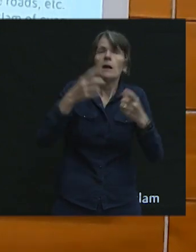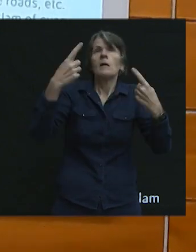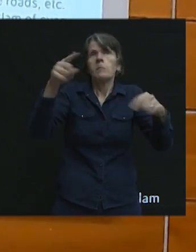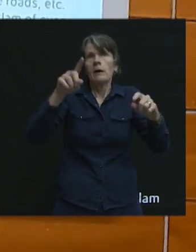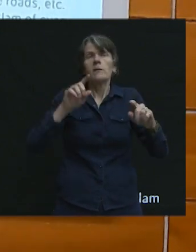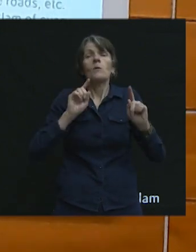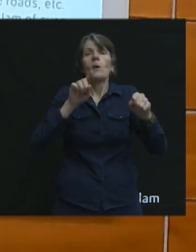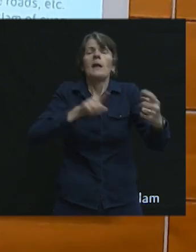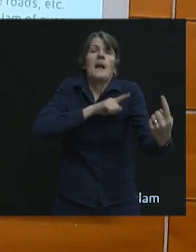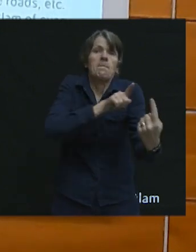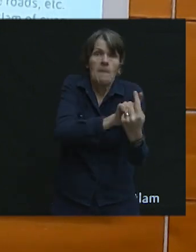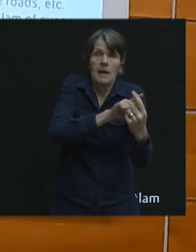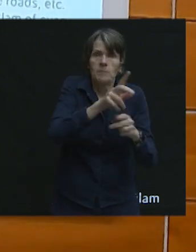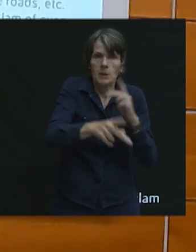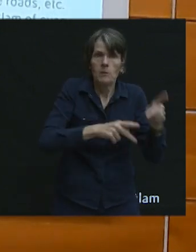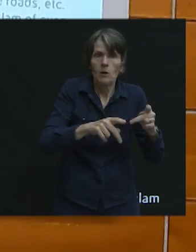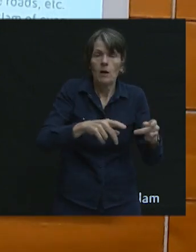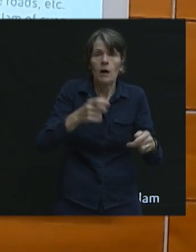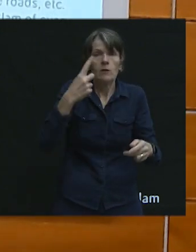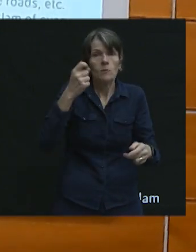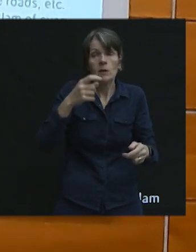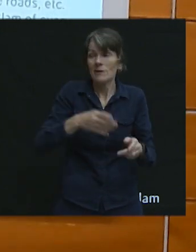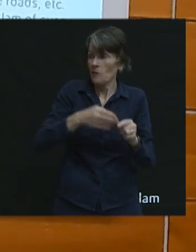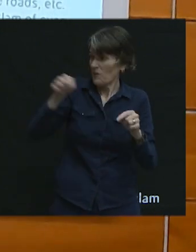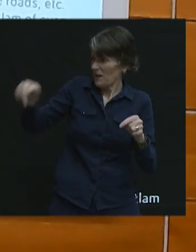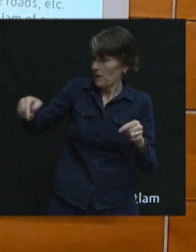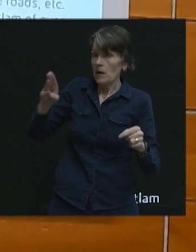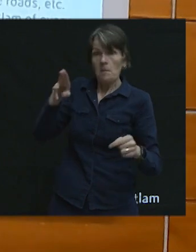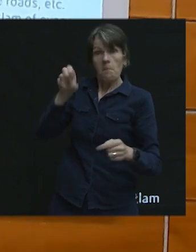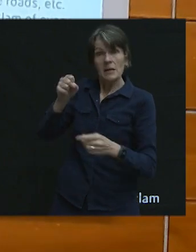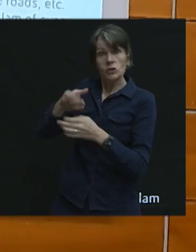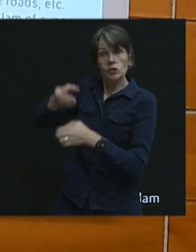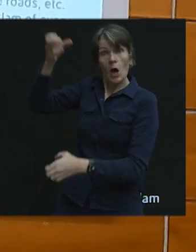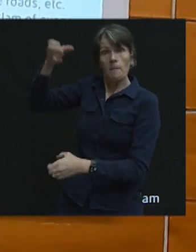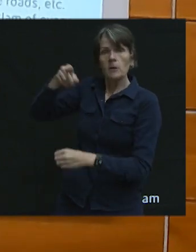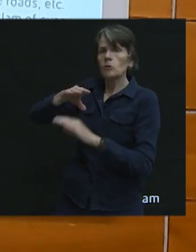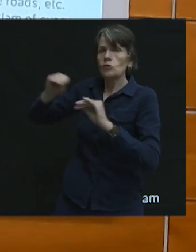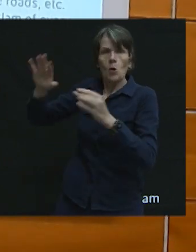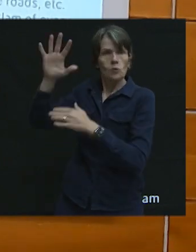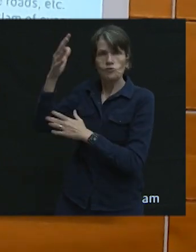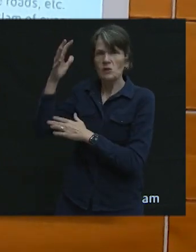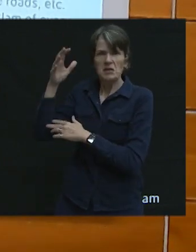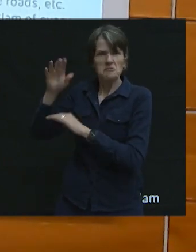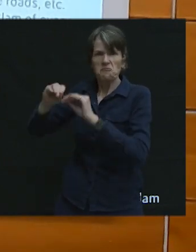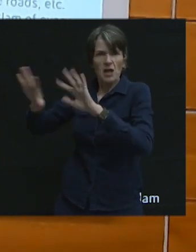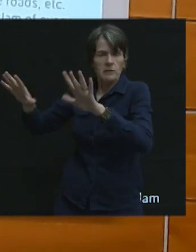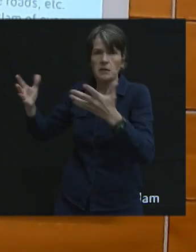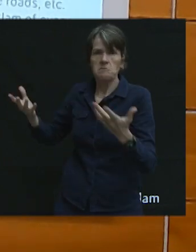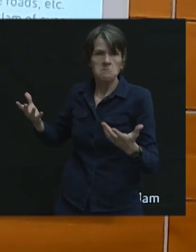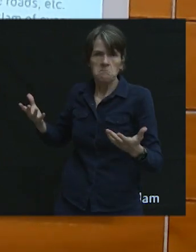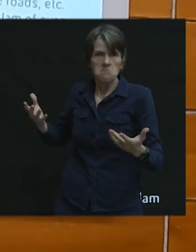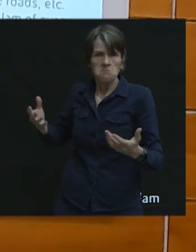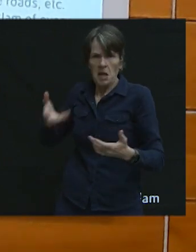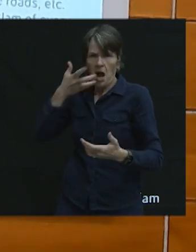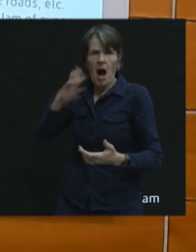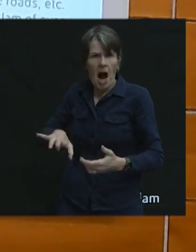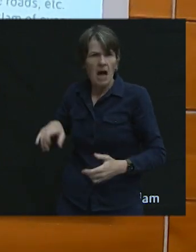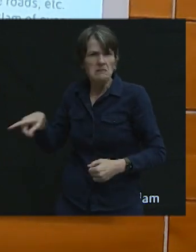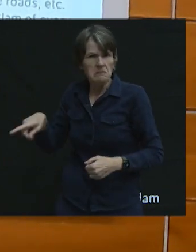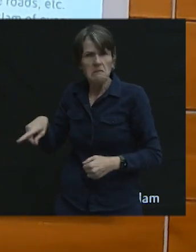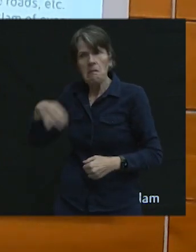realised was, on one side of street was a bus stop, with no trees, and Los Angeles is pretty hot.